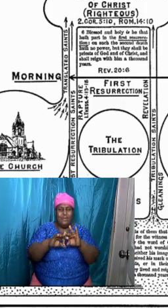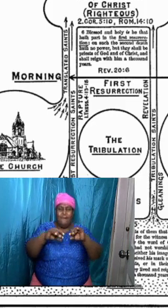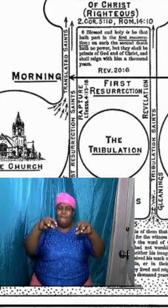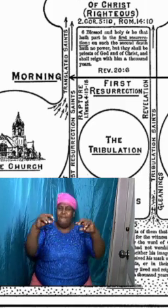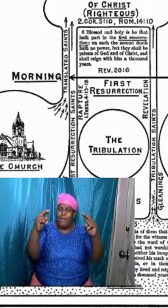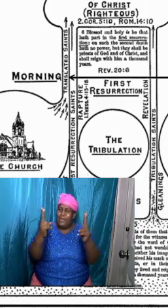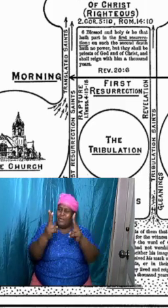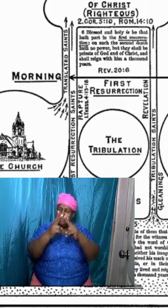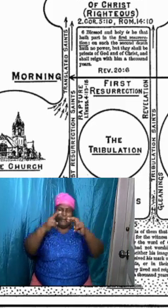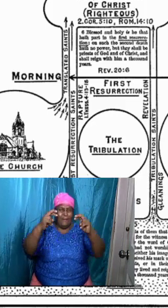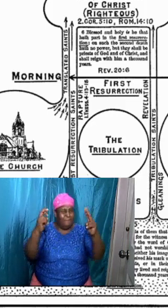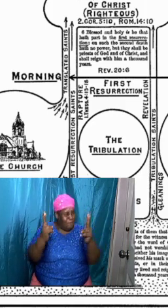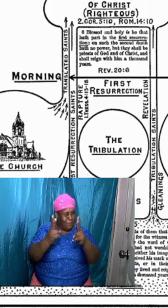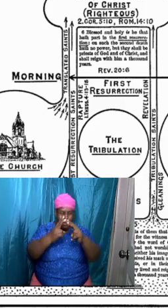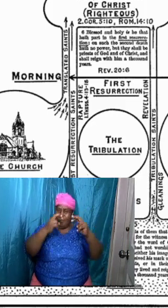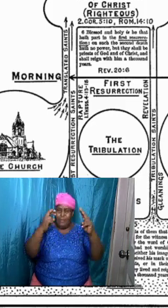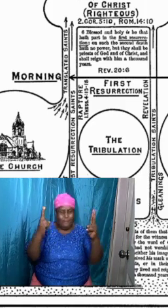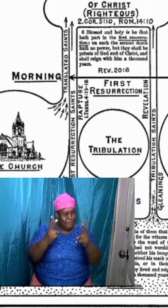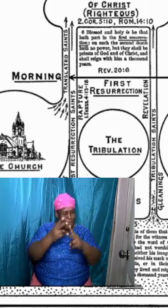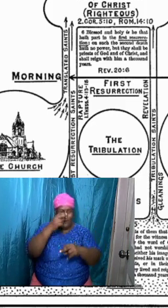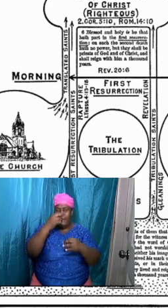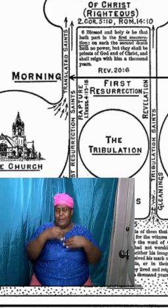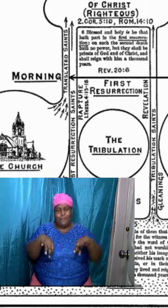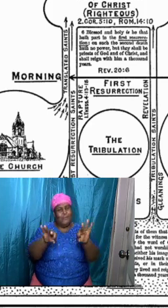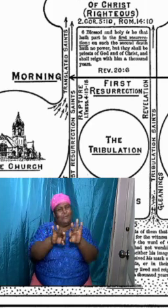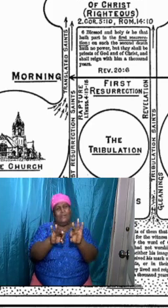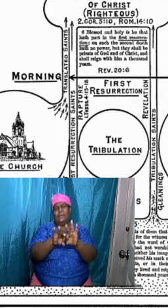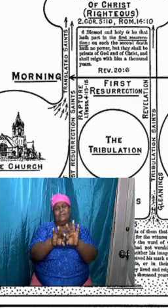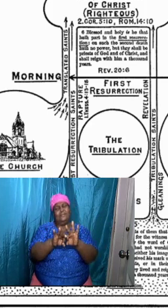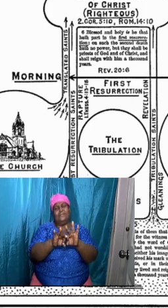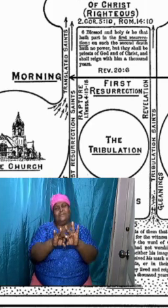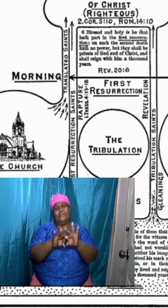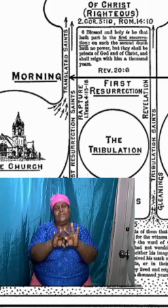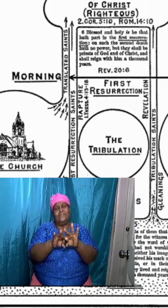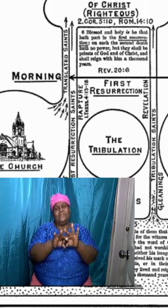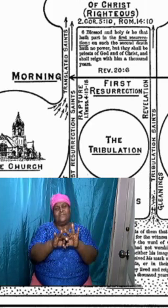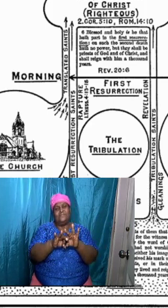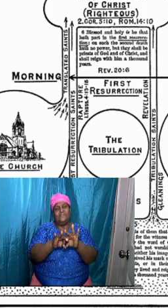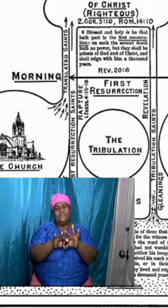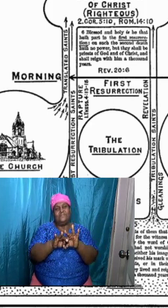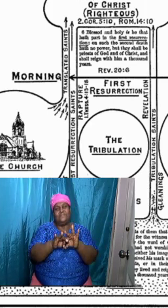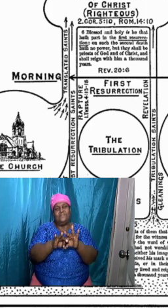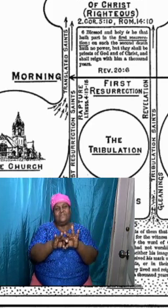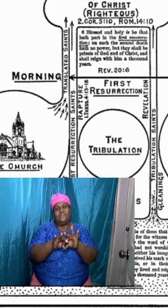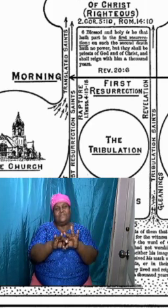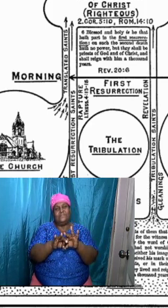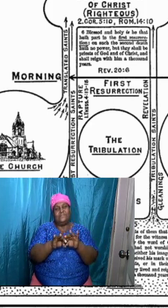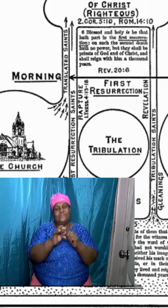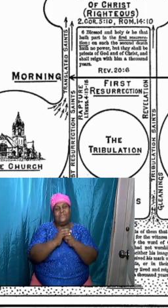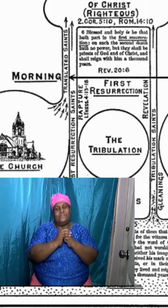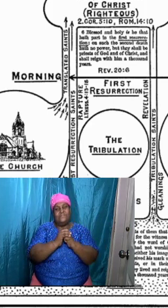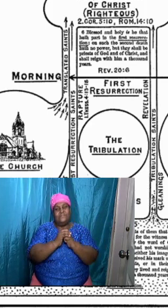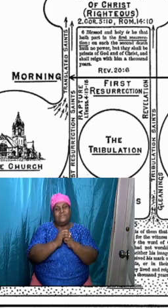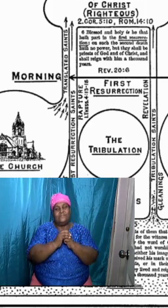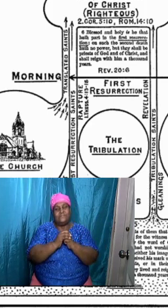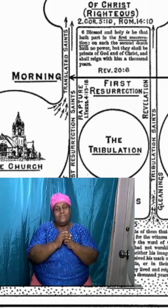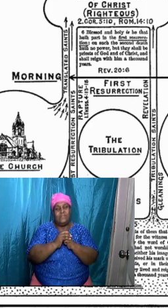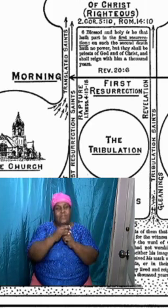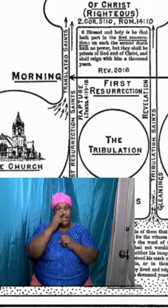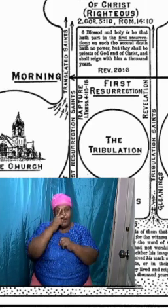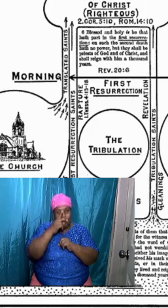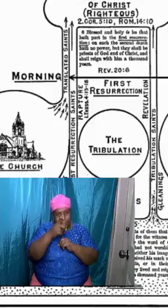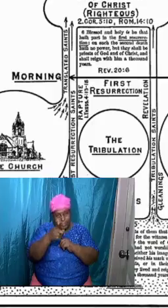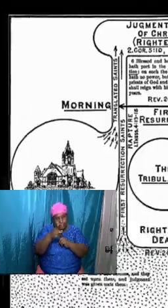very, very important. So, I look at you